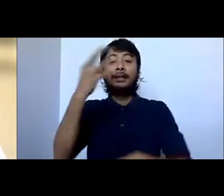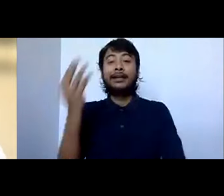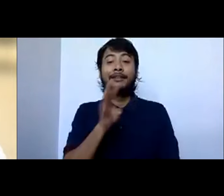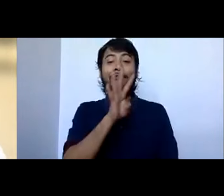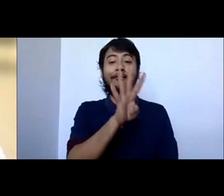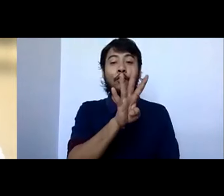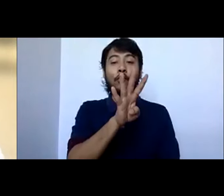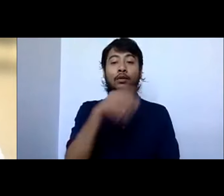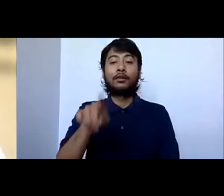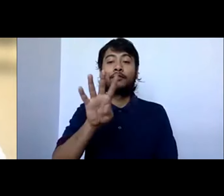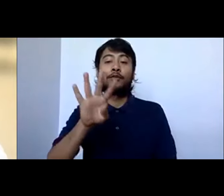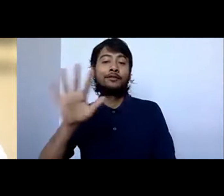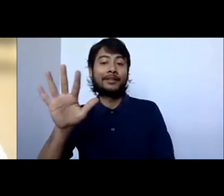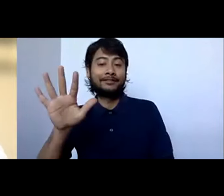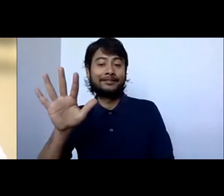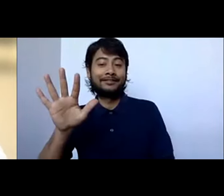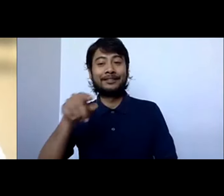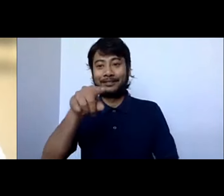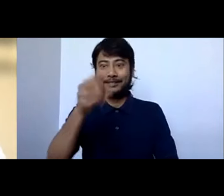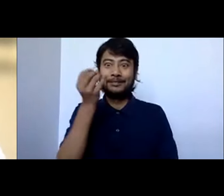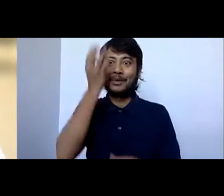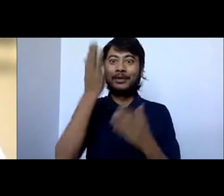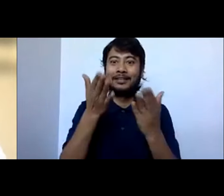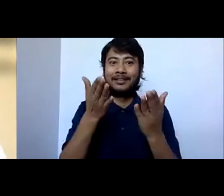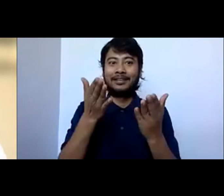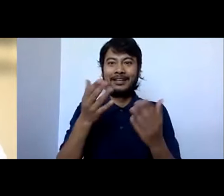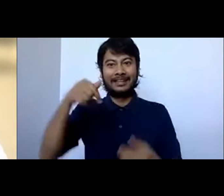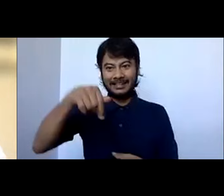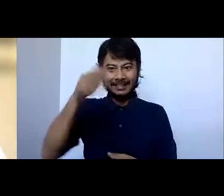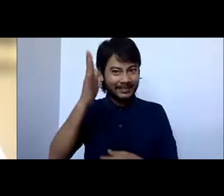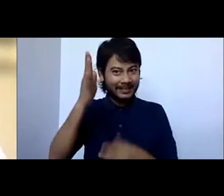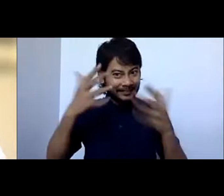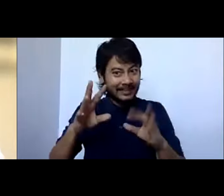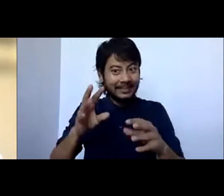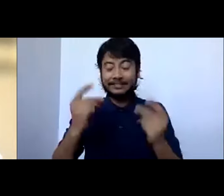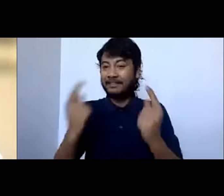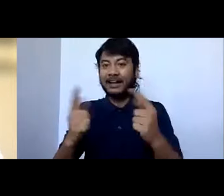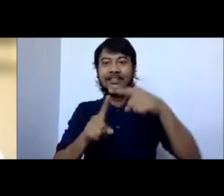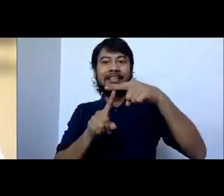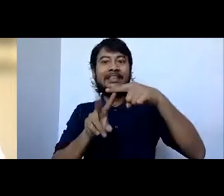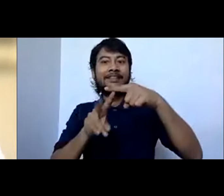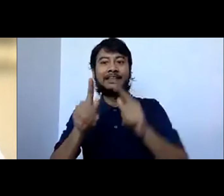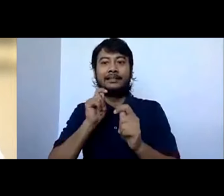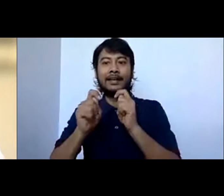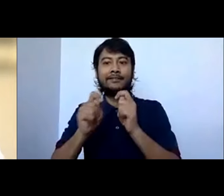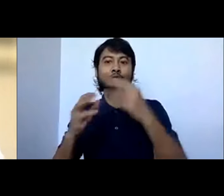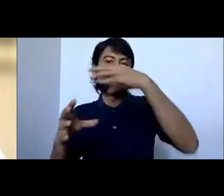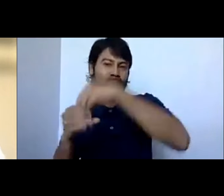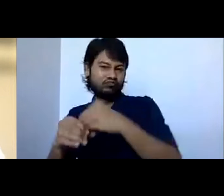And unfortunately, I do have to run to a TV interview right after this. But I'm just going to start by saying,